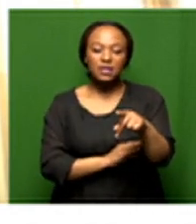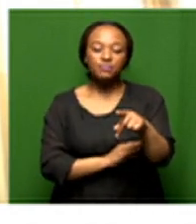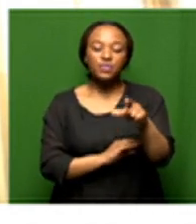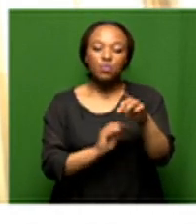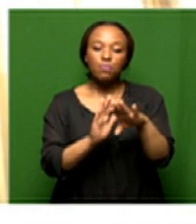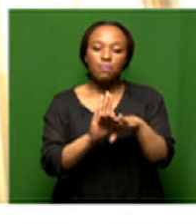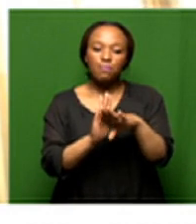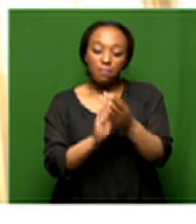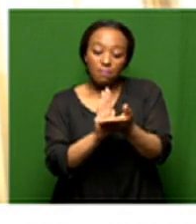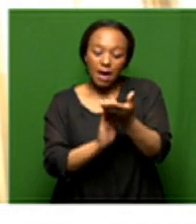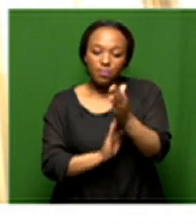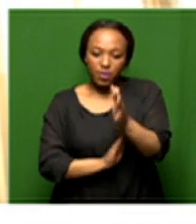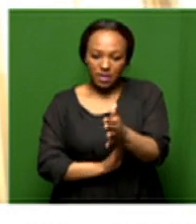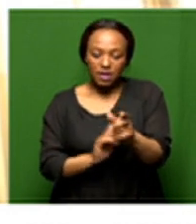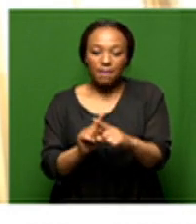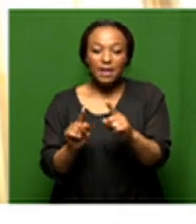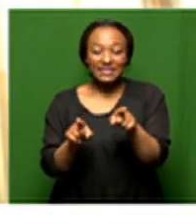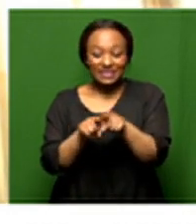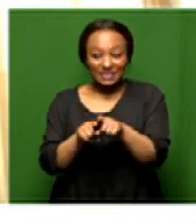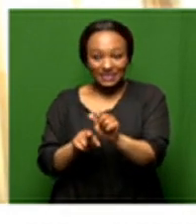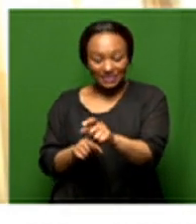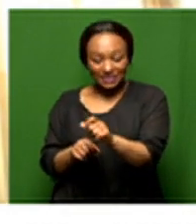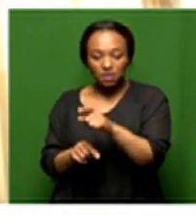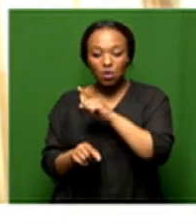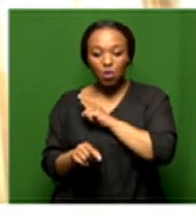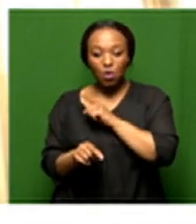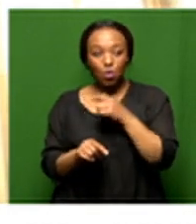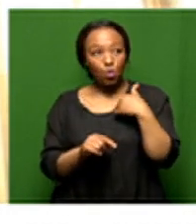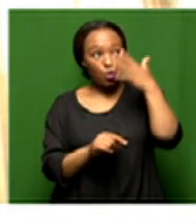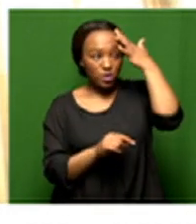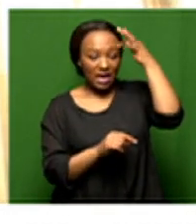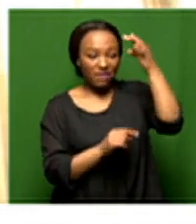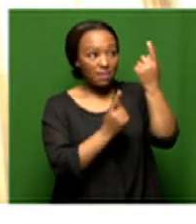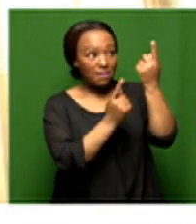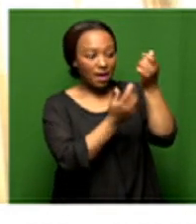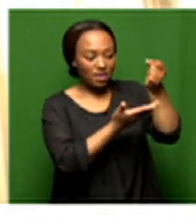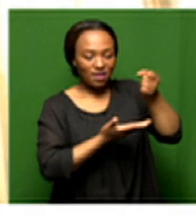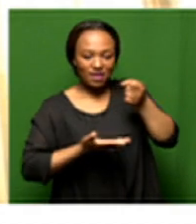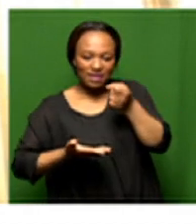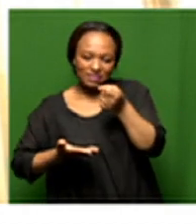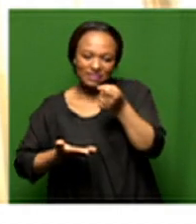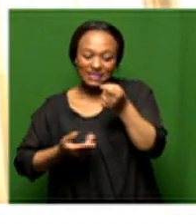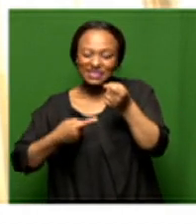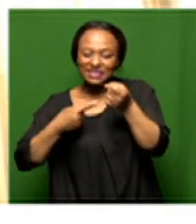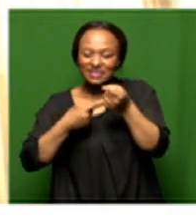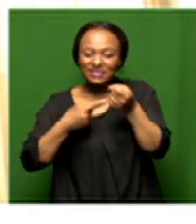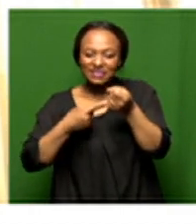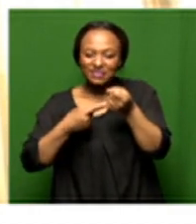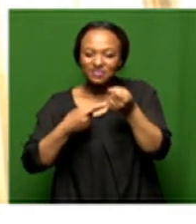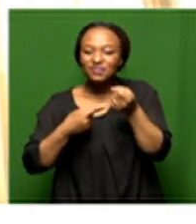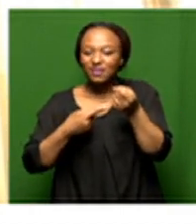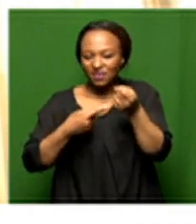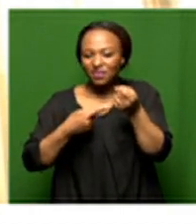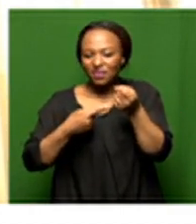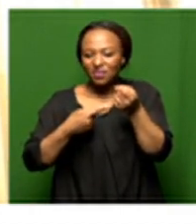so and then the third thing is that as a result we know that the fiscal headspace has has um significantly been uh